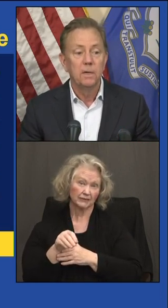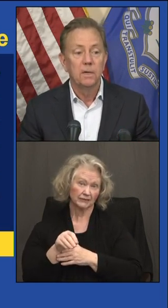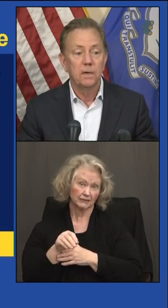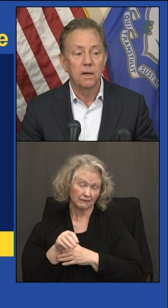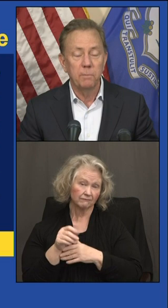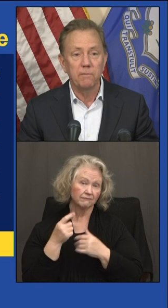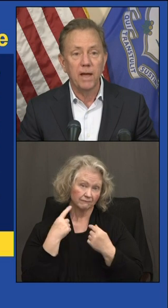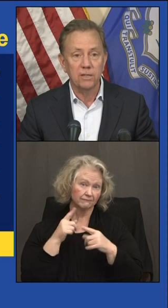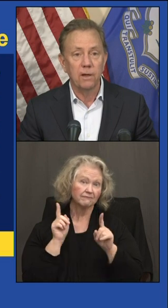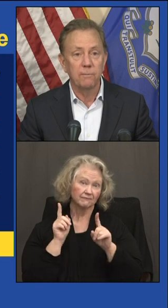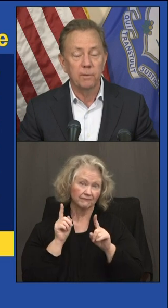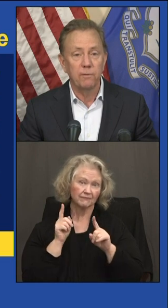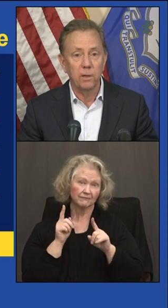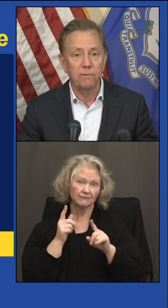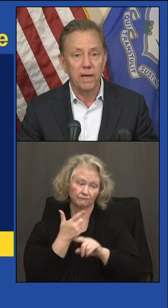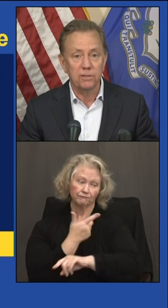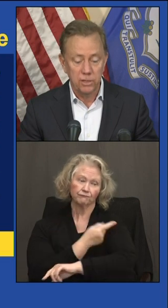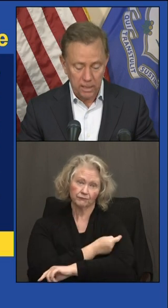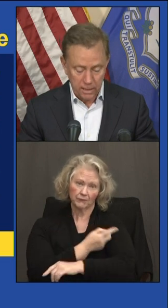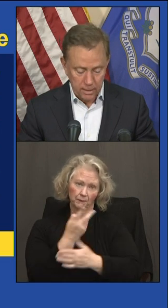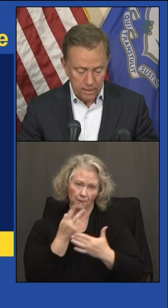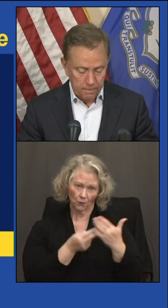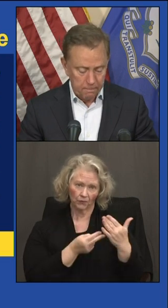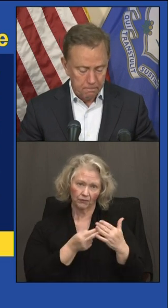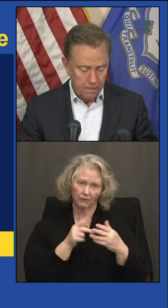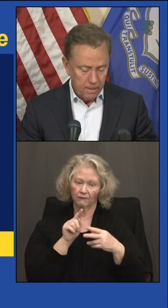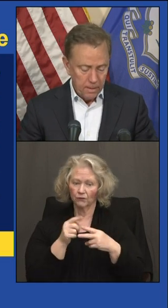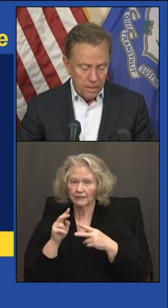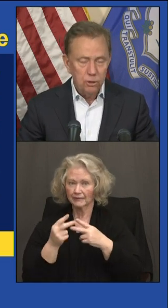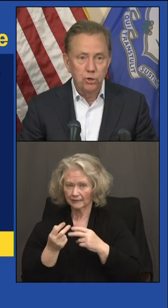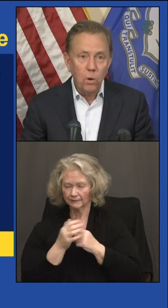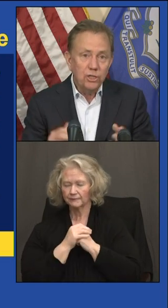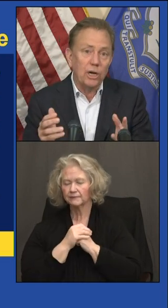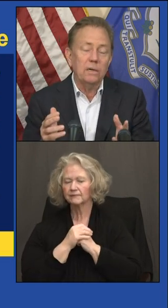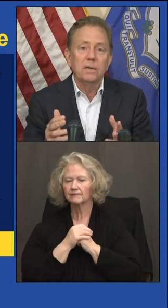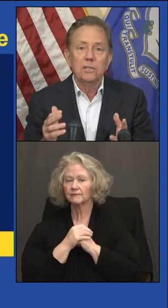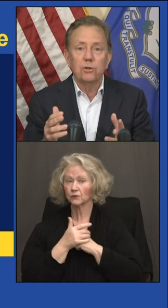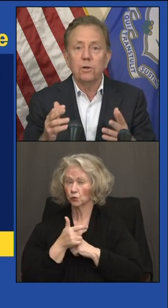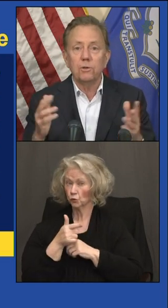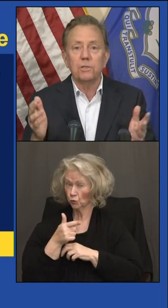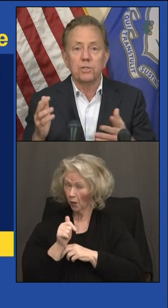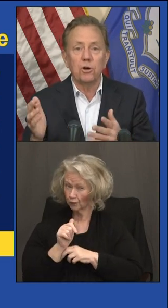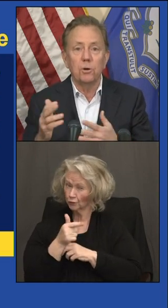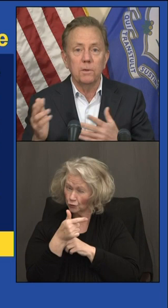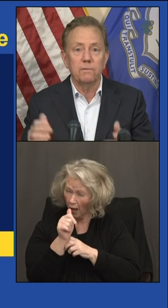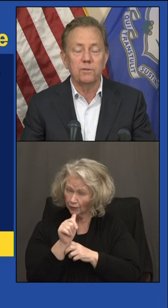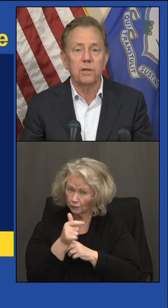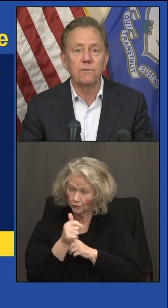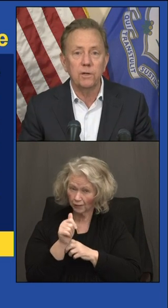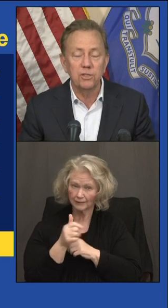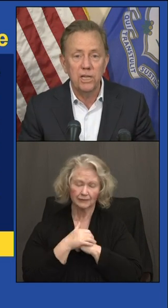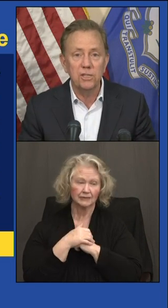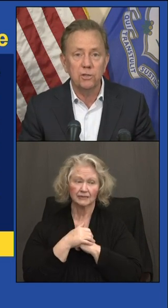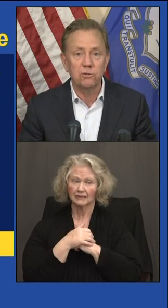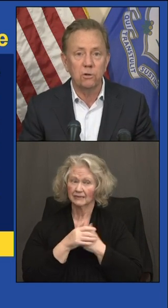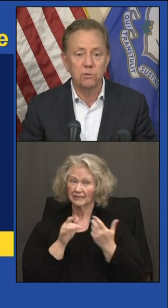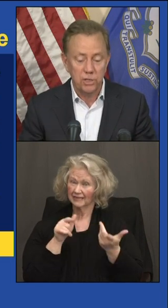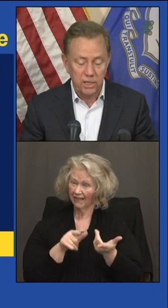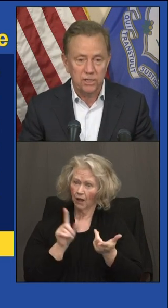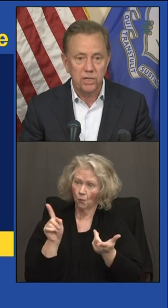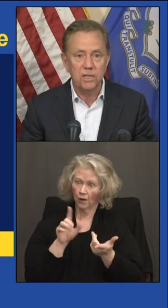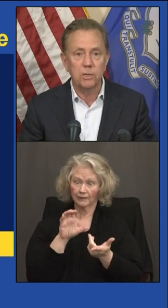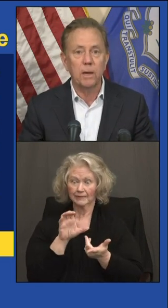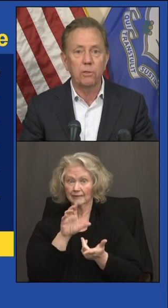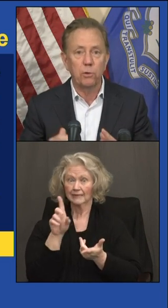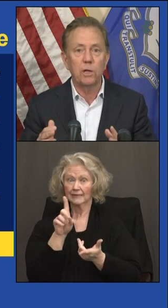have been fully vaccinated. Georgia, Georgia, which is the home of the Center for Disease Control,